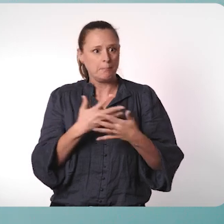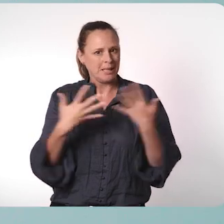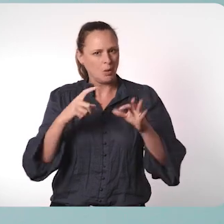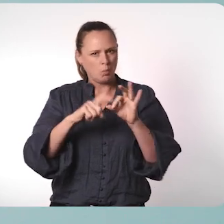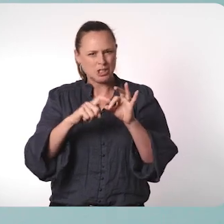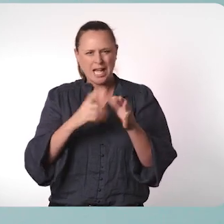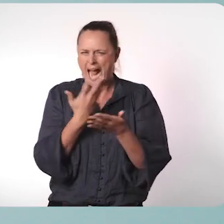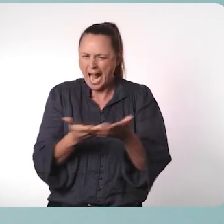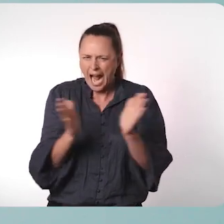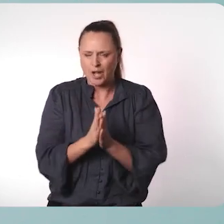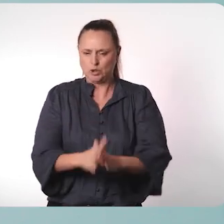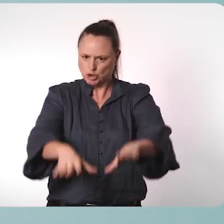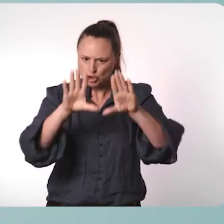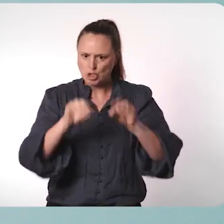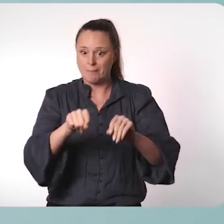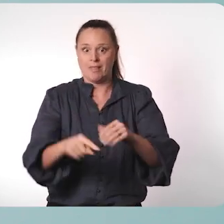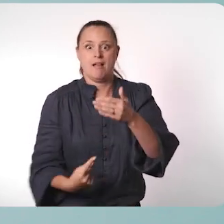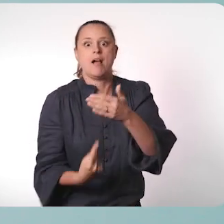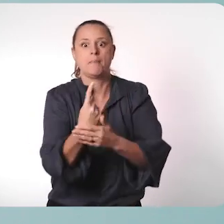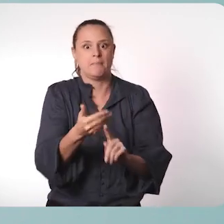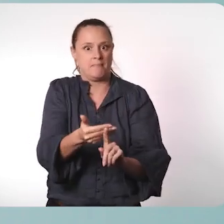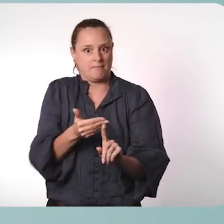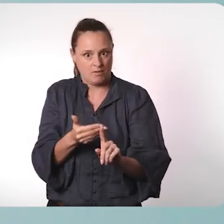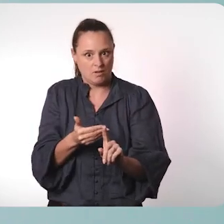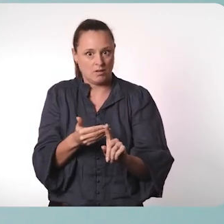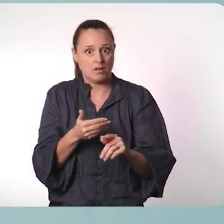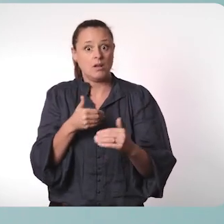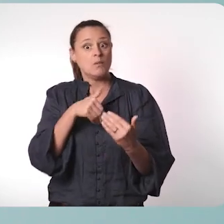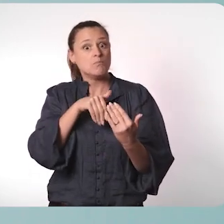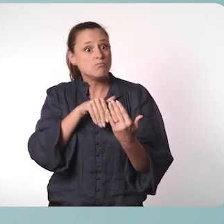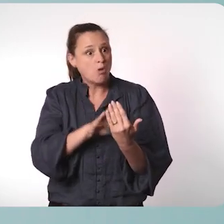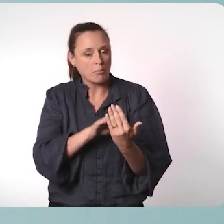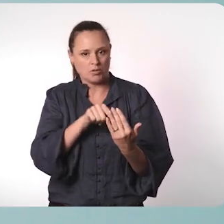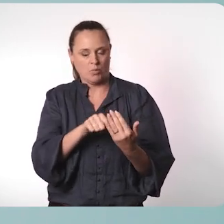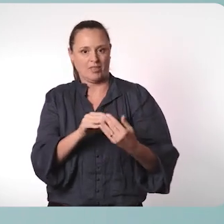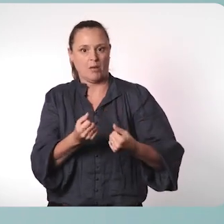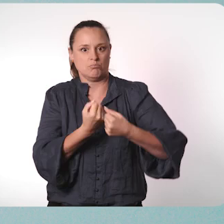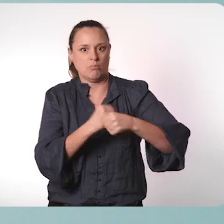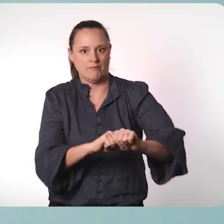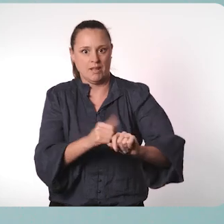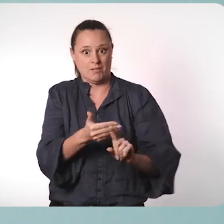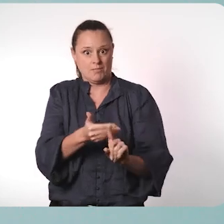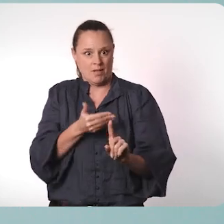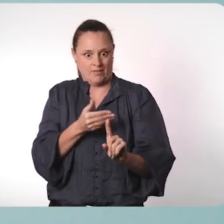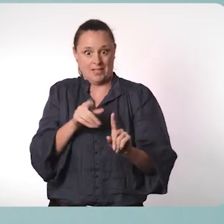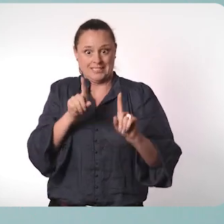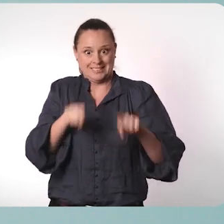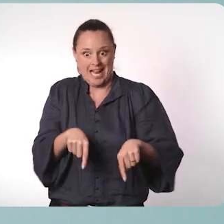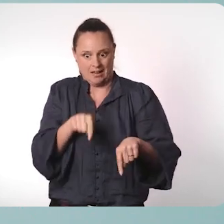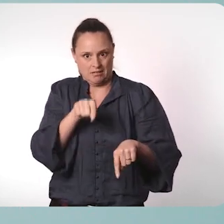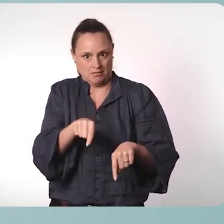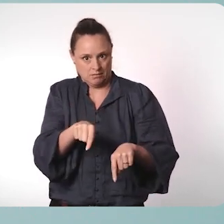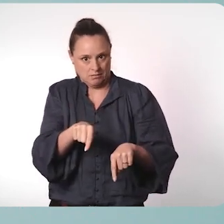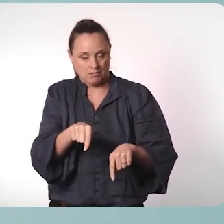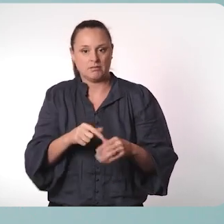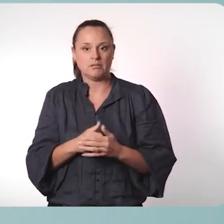place? Taking a primary prevention approach can help us stop violence before it starts. In the next two videos we'll share six